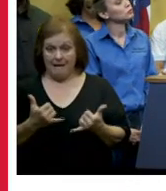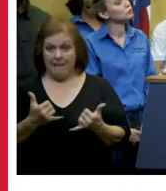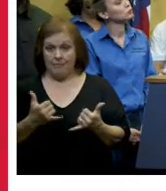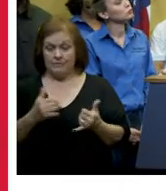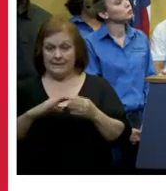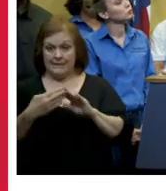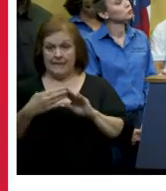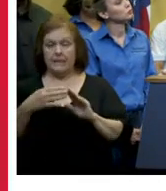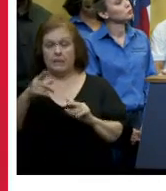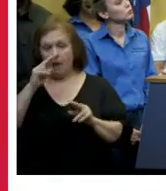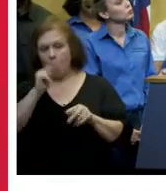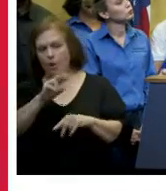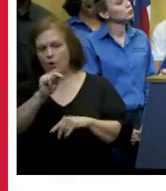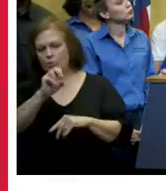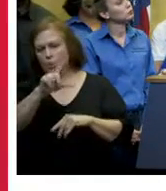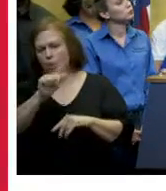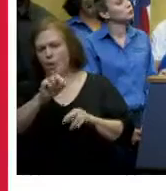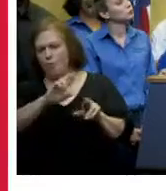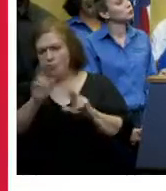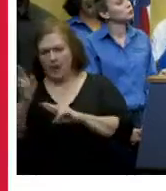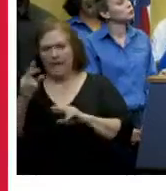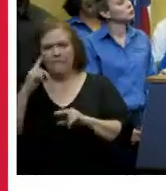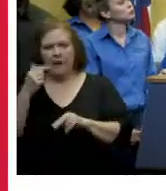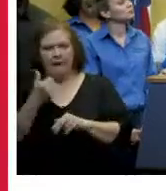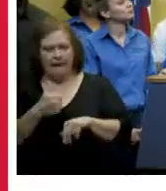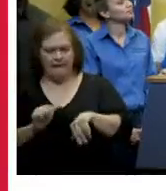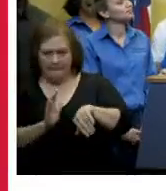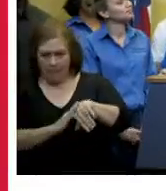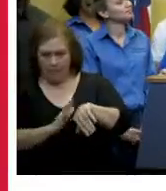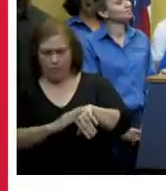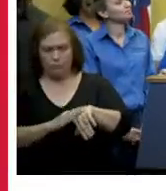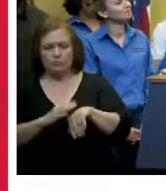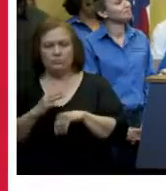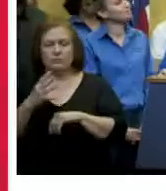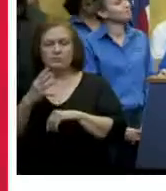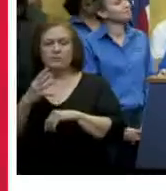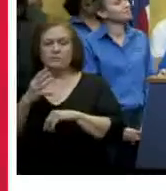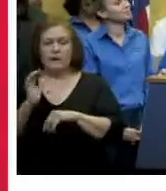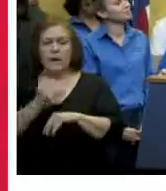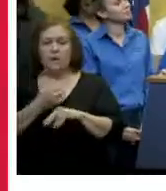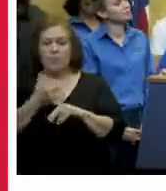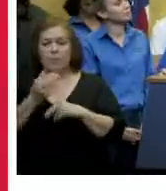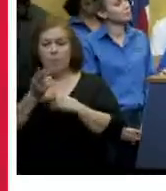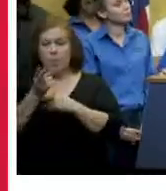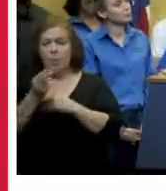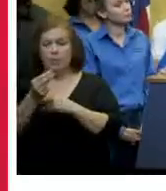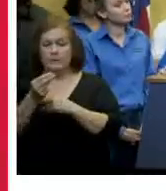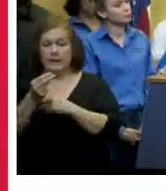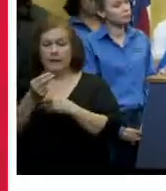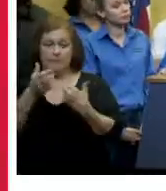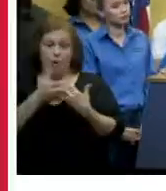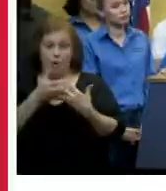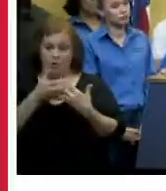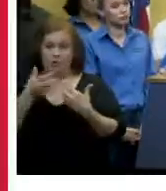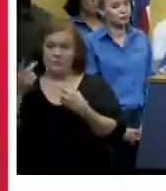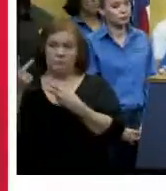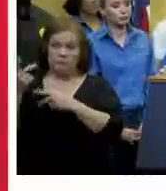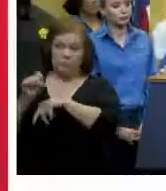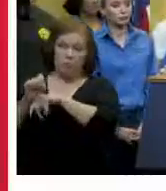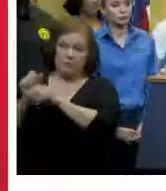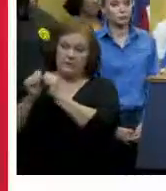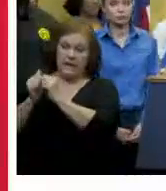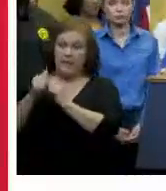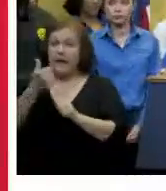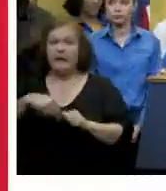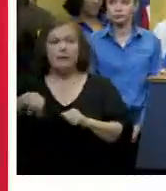course for real time updates and alerts and for our our hotel partners we ask that you remind anyone who's checking